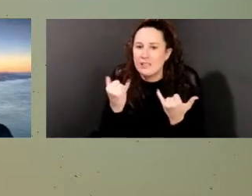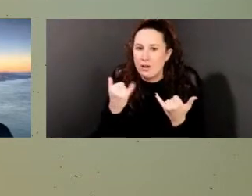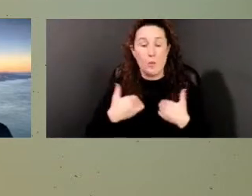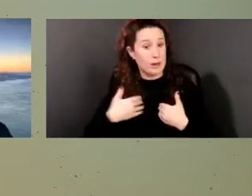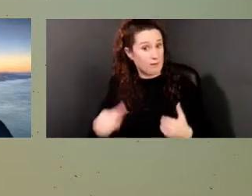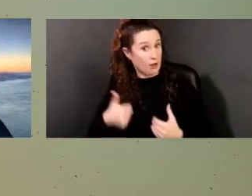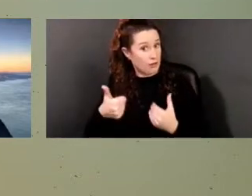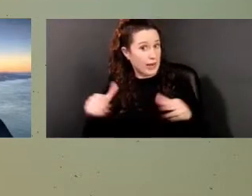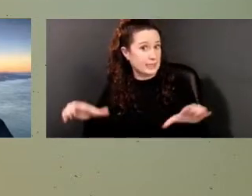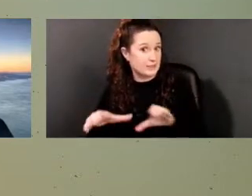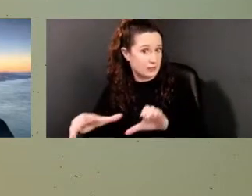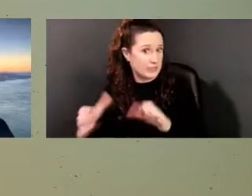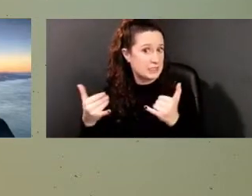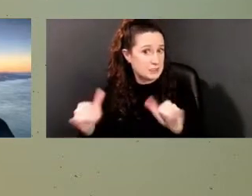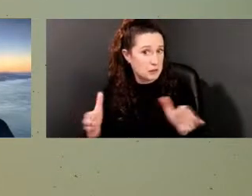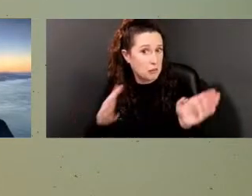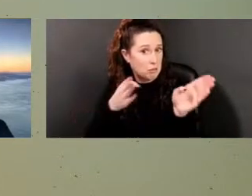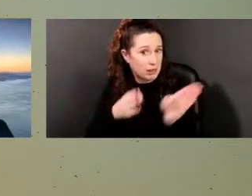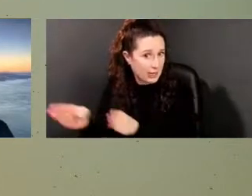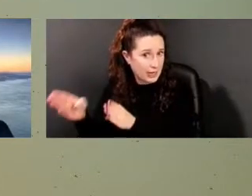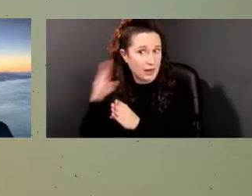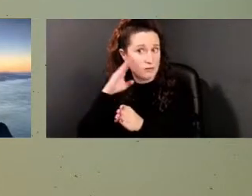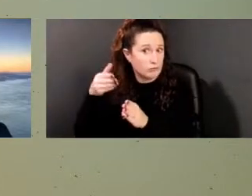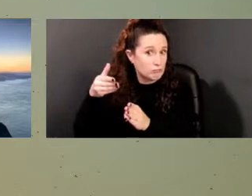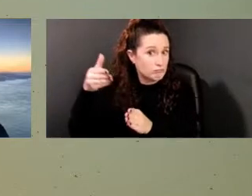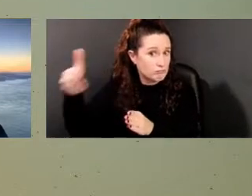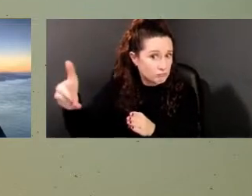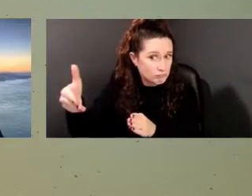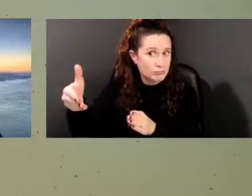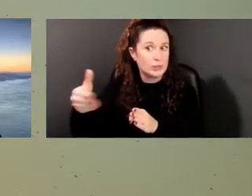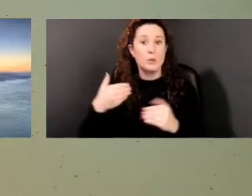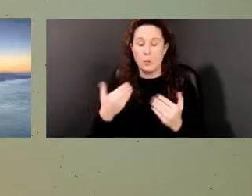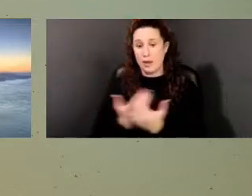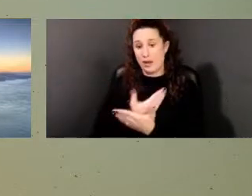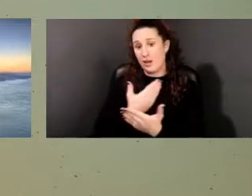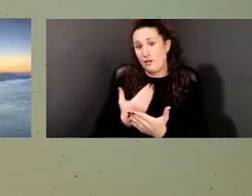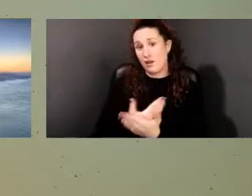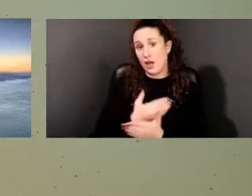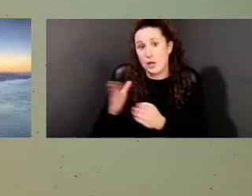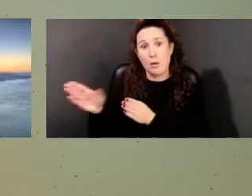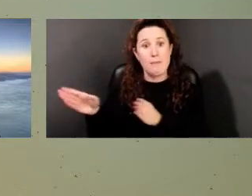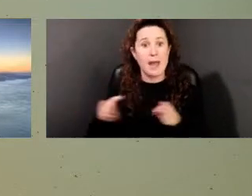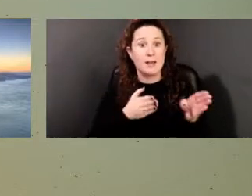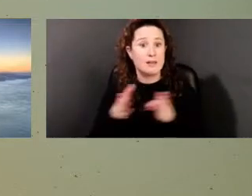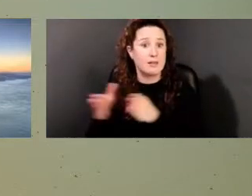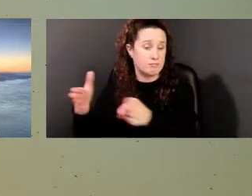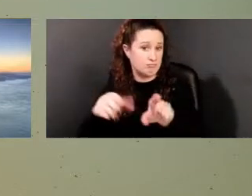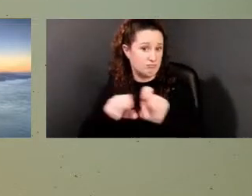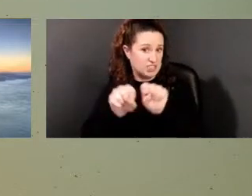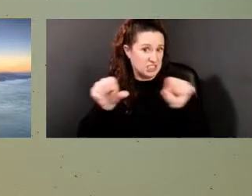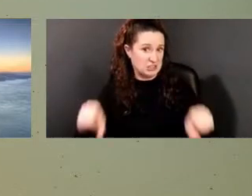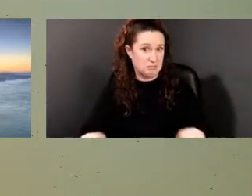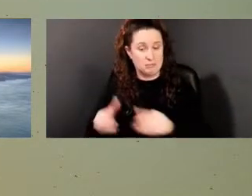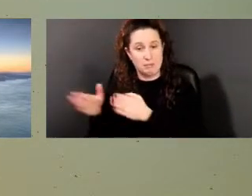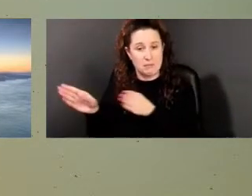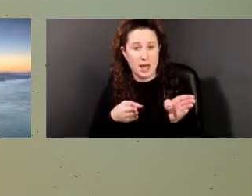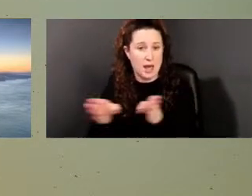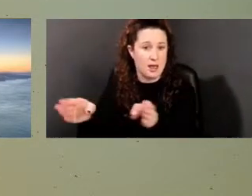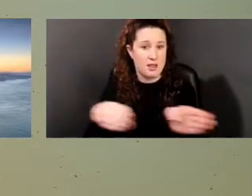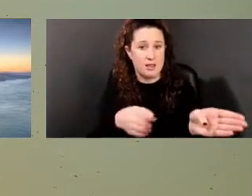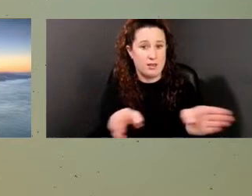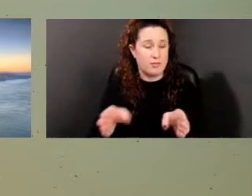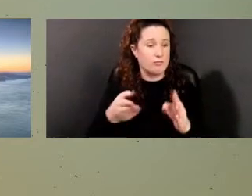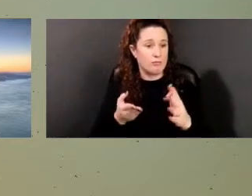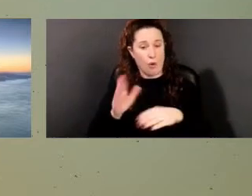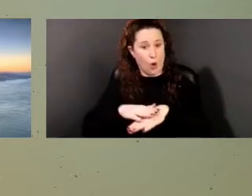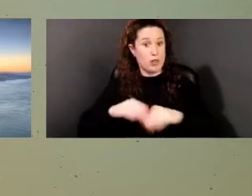planned, such as a new trail, a new pathway system throughout the property. And so all of that will be determining how